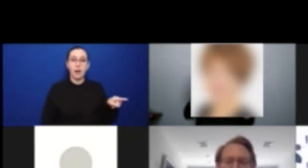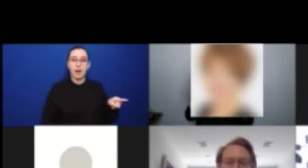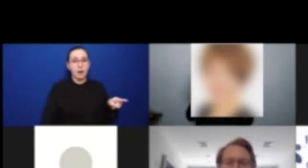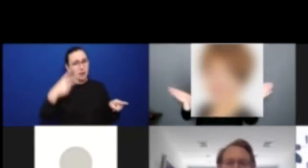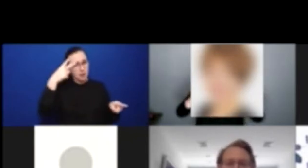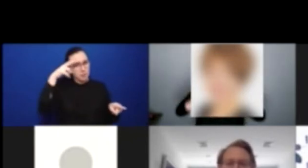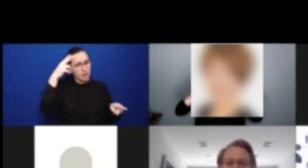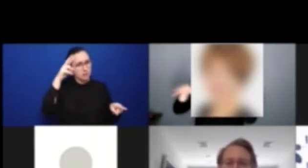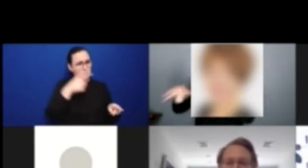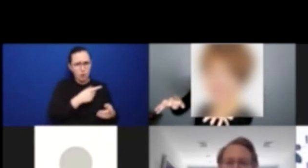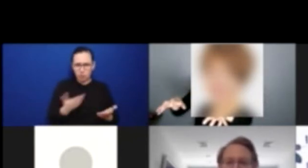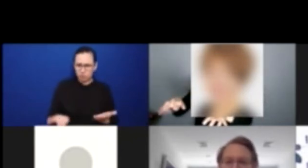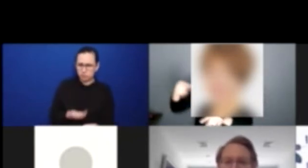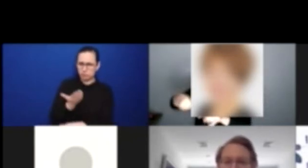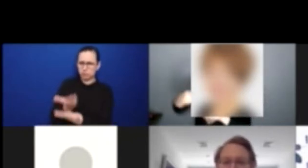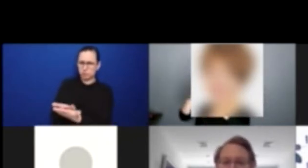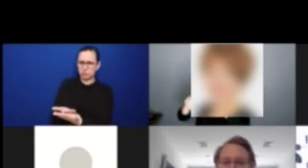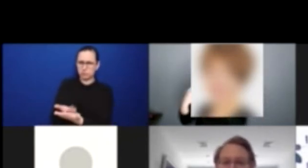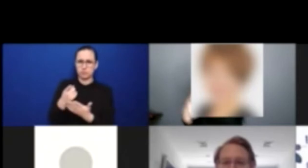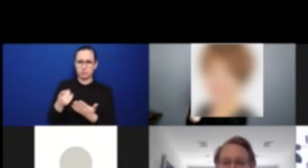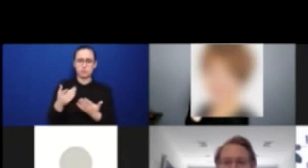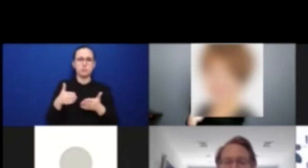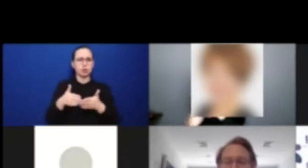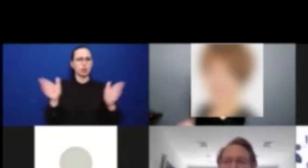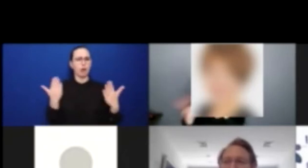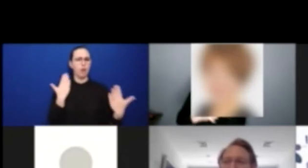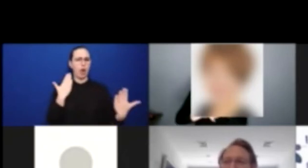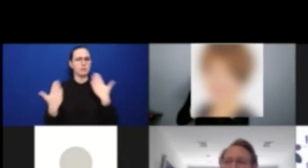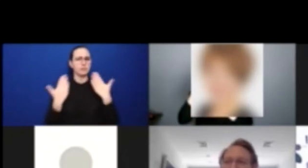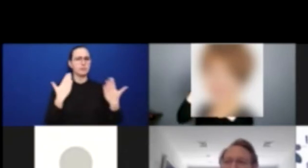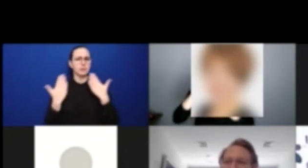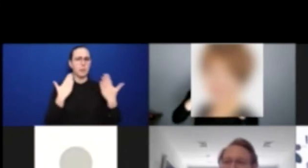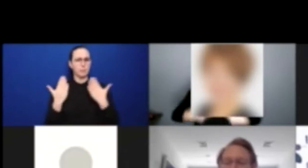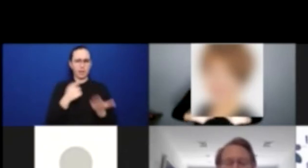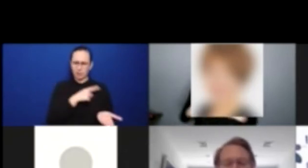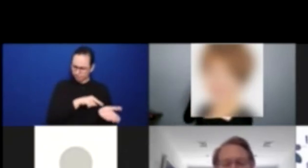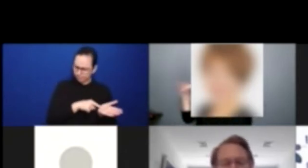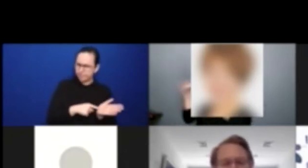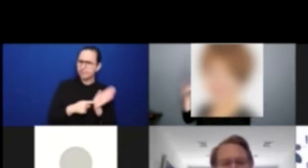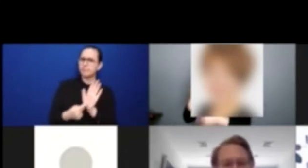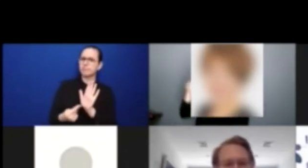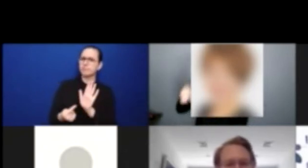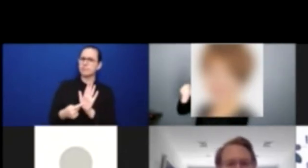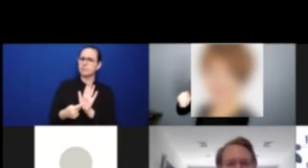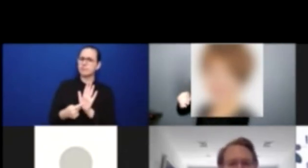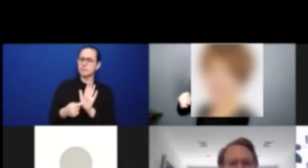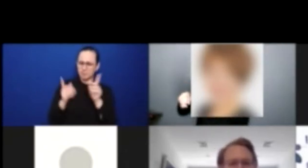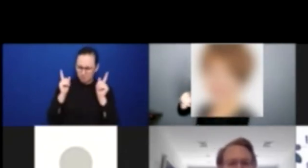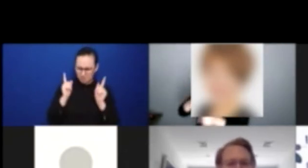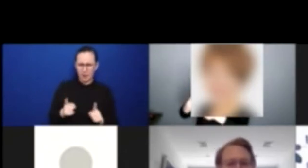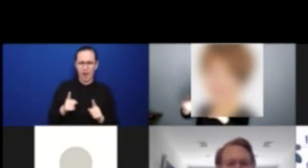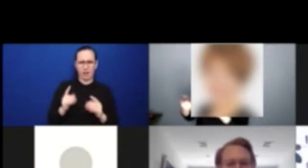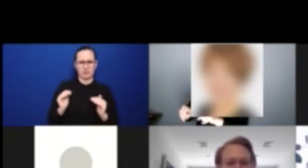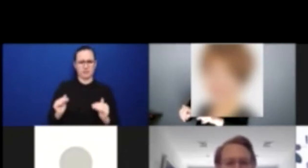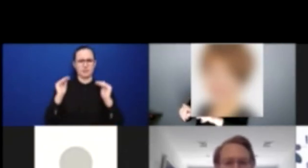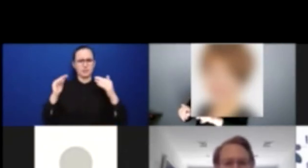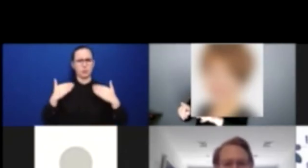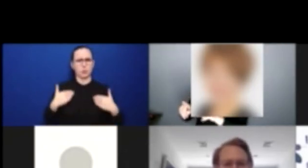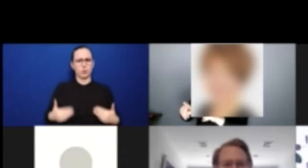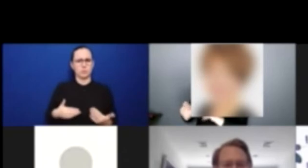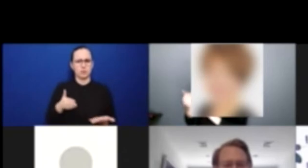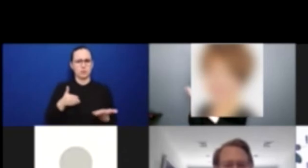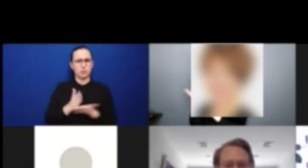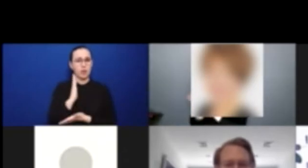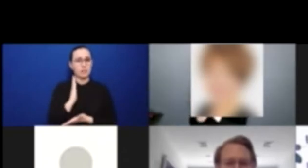the convention as a human rights issue. Then we dragged it off the agenda of social